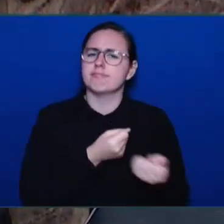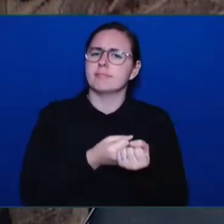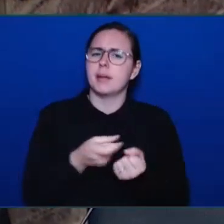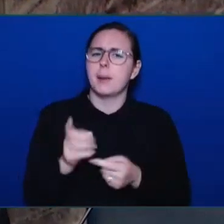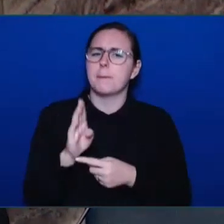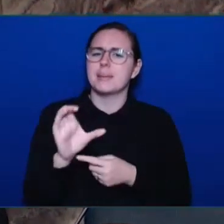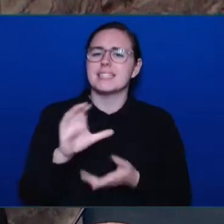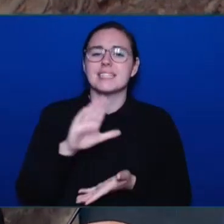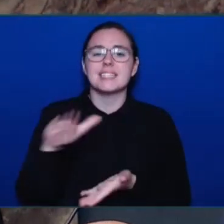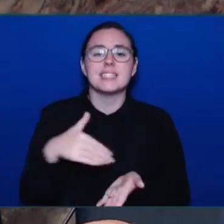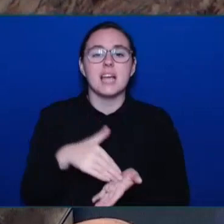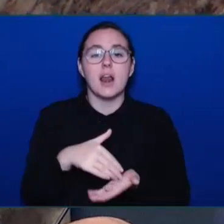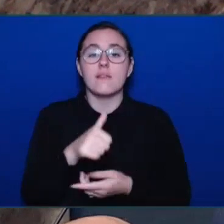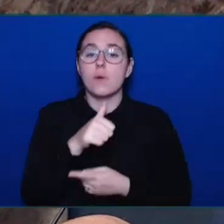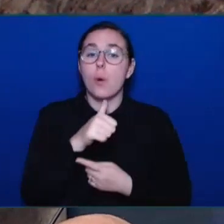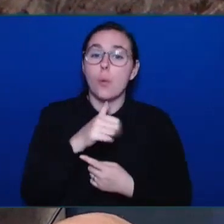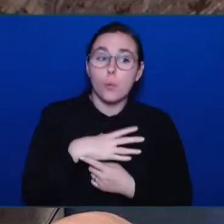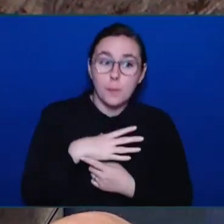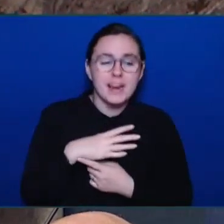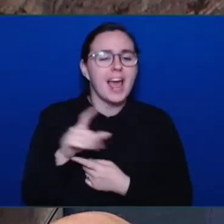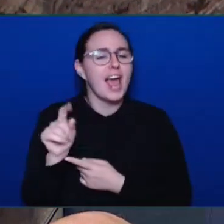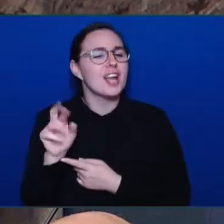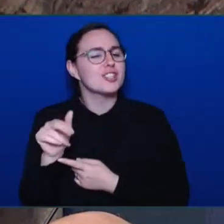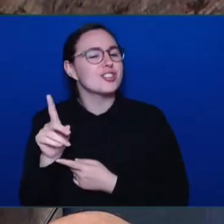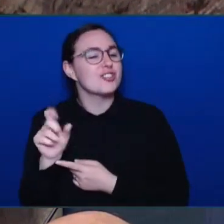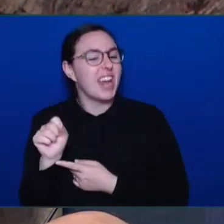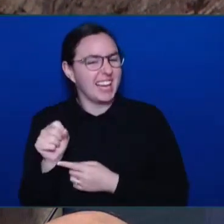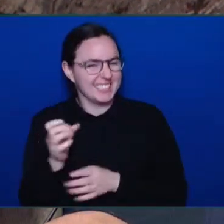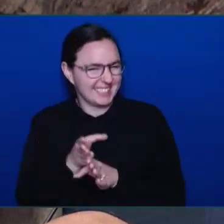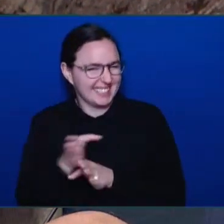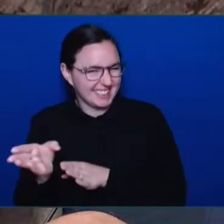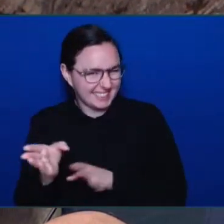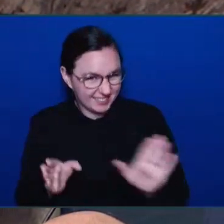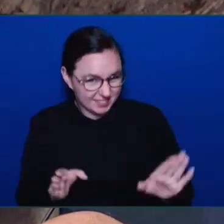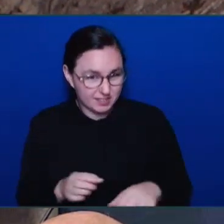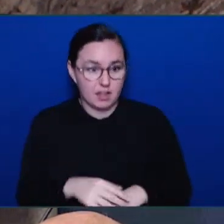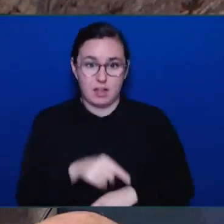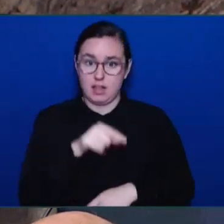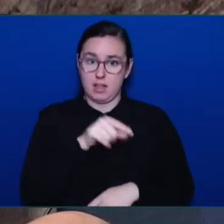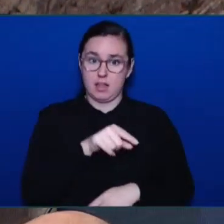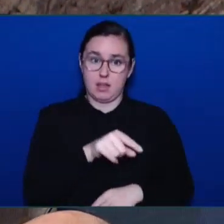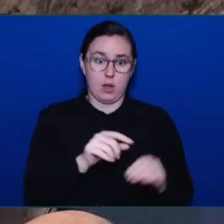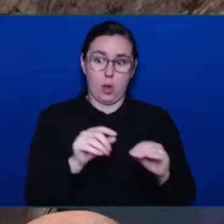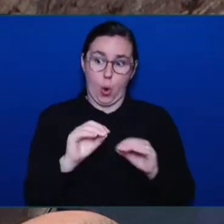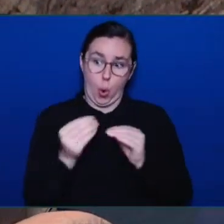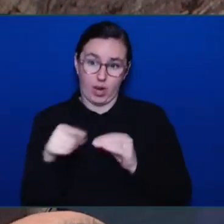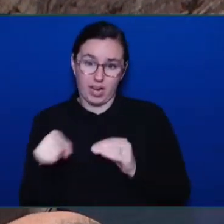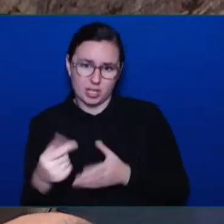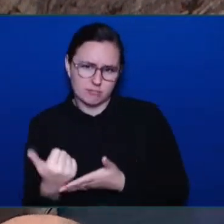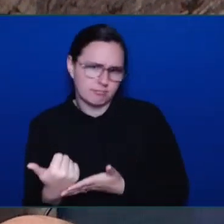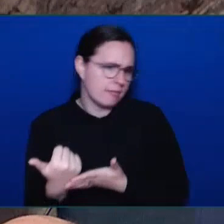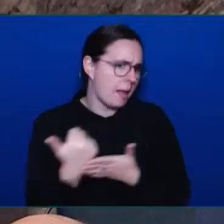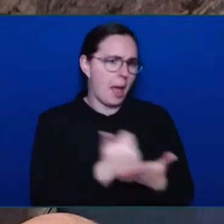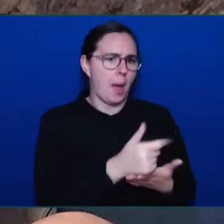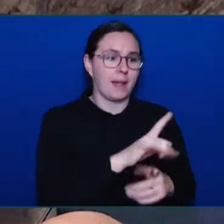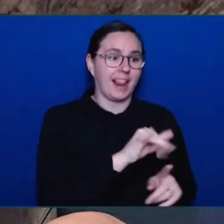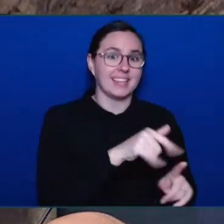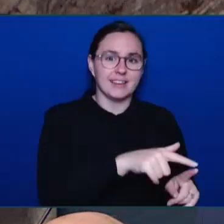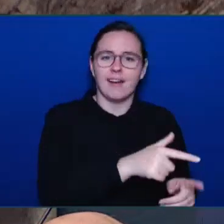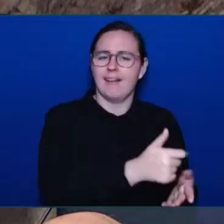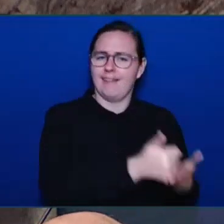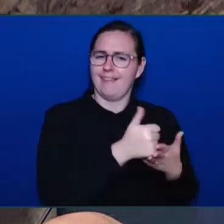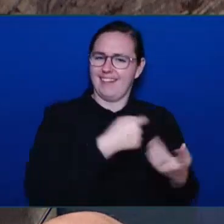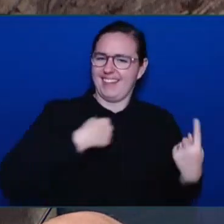in her life and her career. Lisa has been organizing discovery trade camps for young women and Indigenous youth